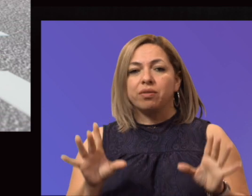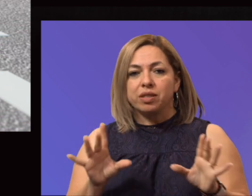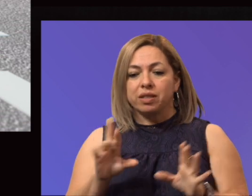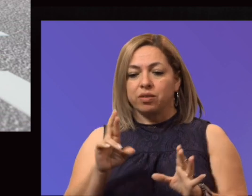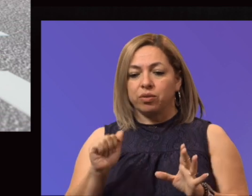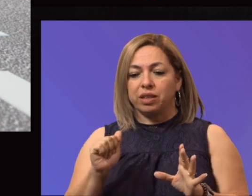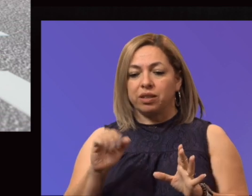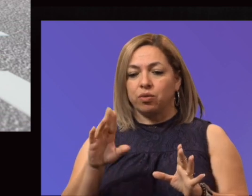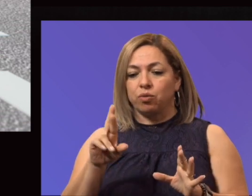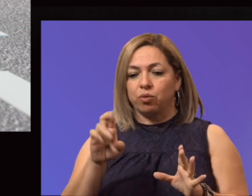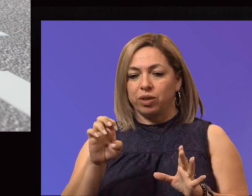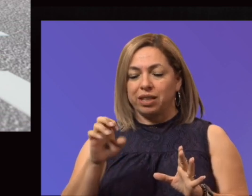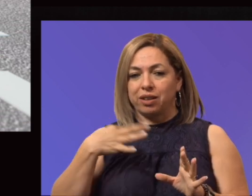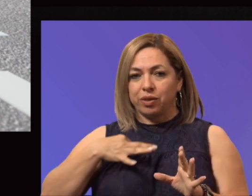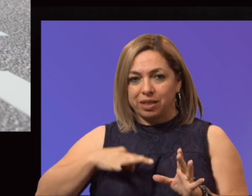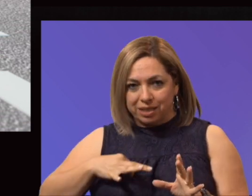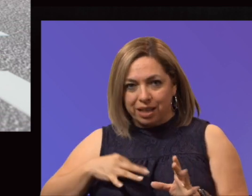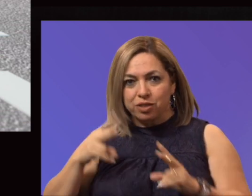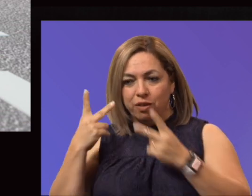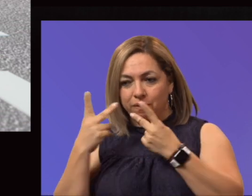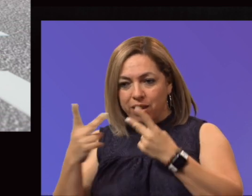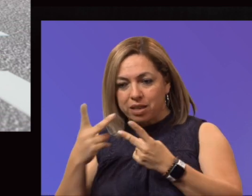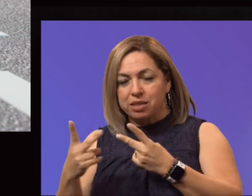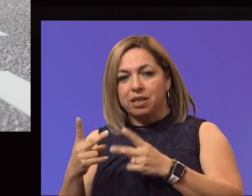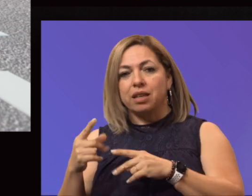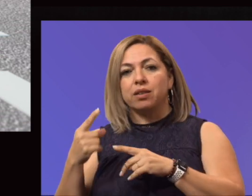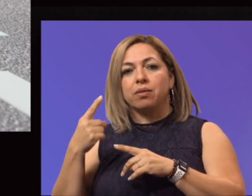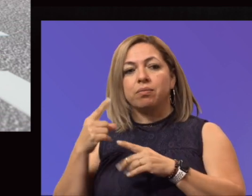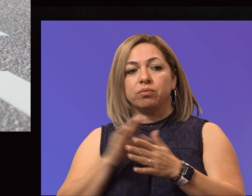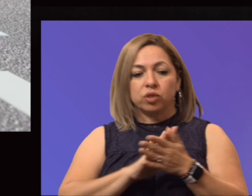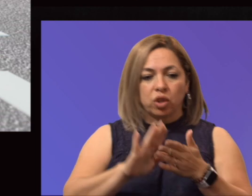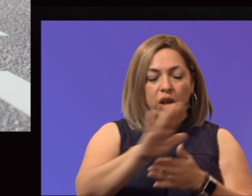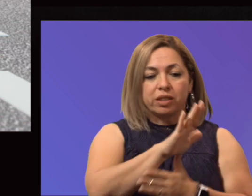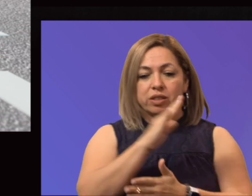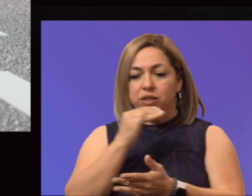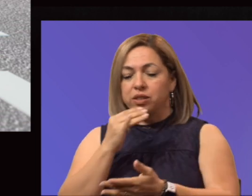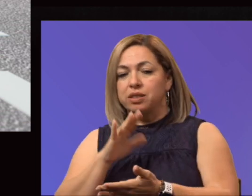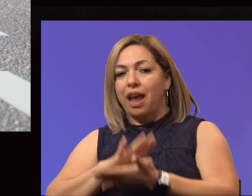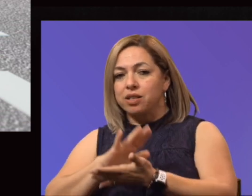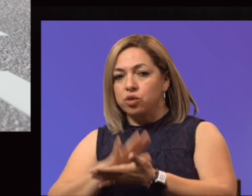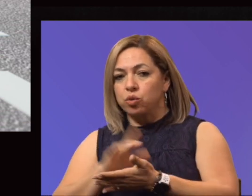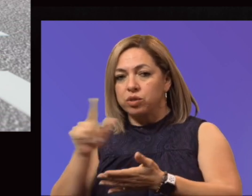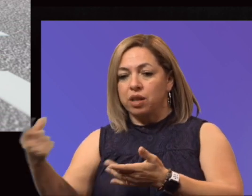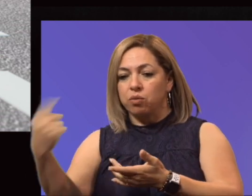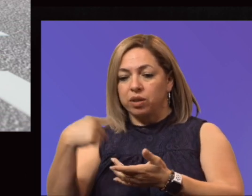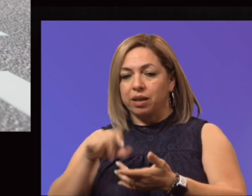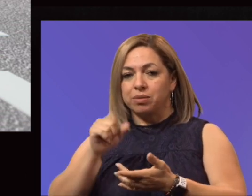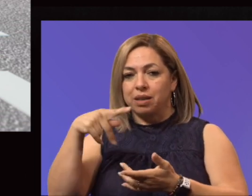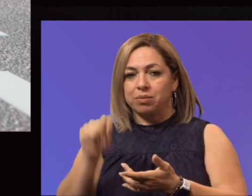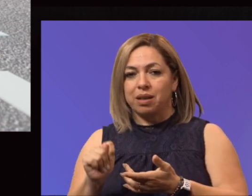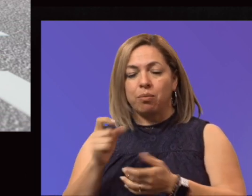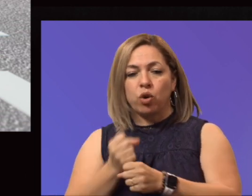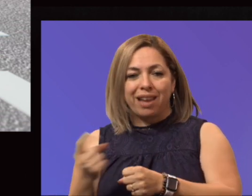Association of Colleges and Schools, they will be here in September of next year. That is also what's next. And so I want to make sure that